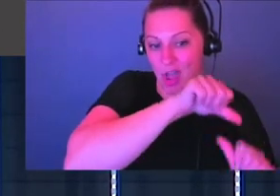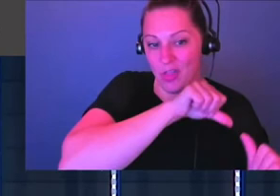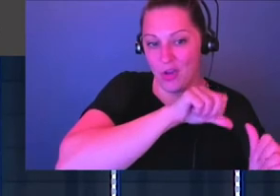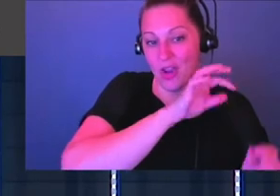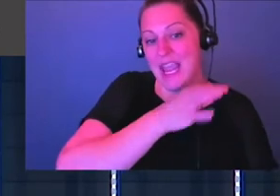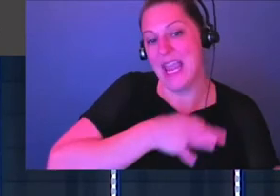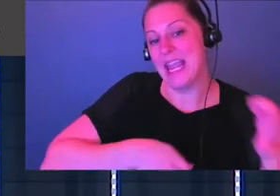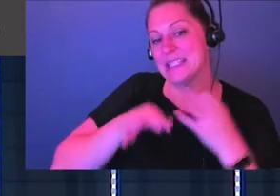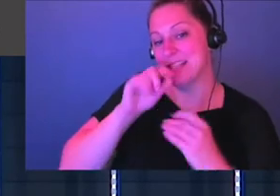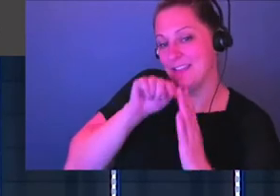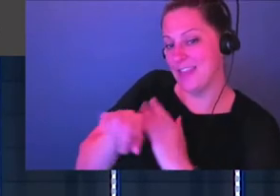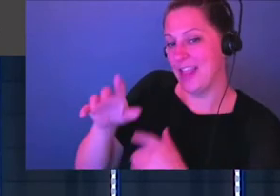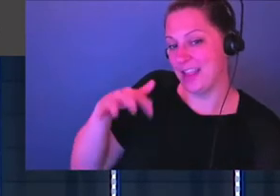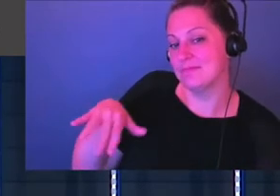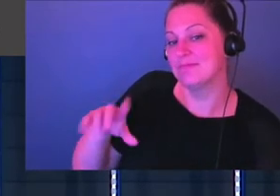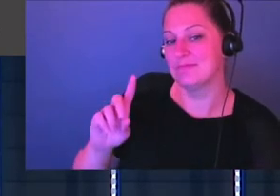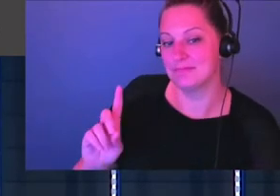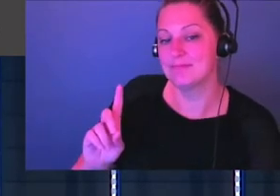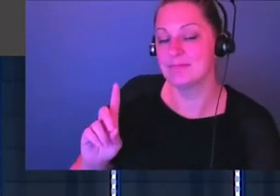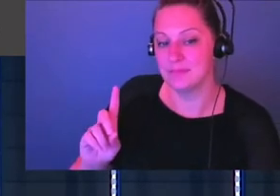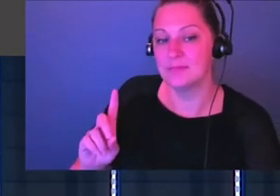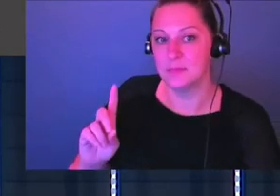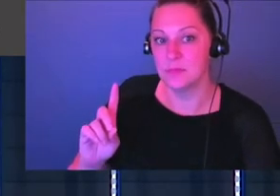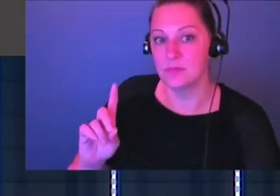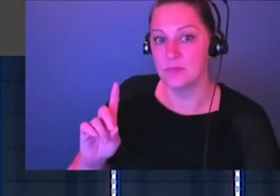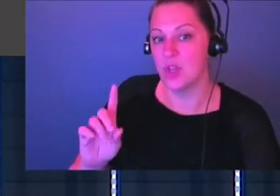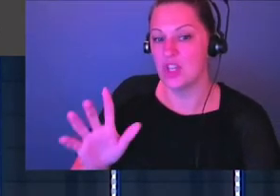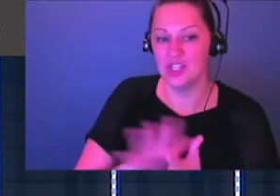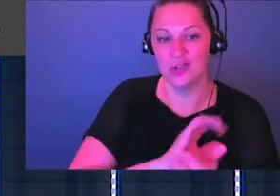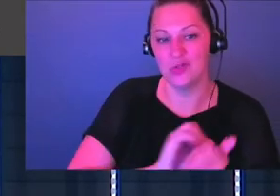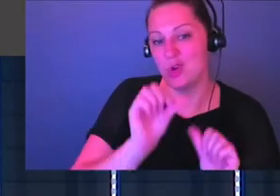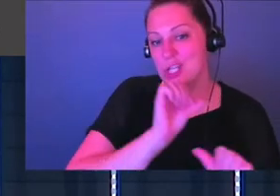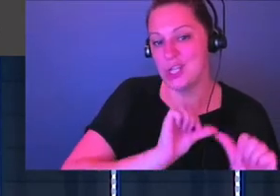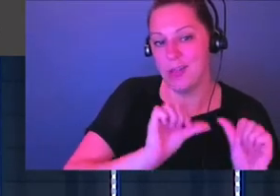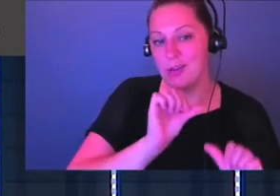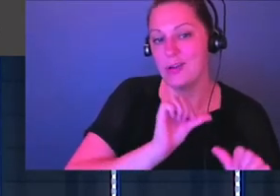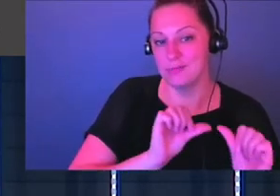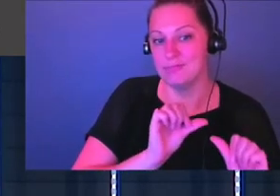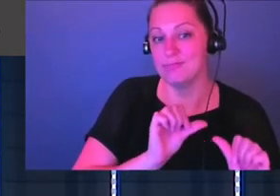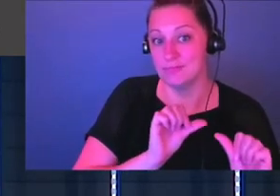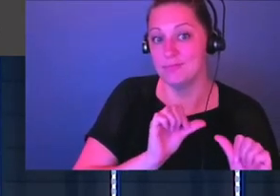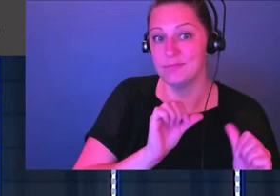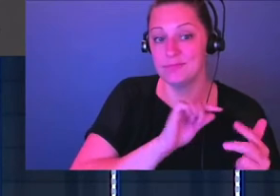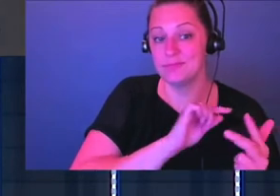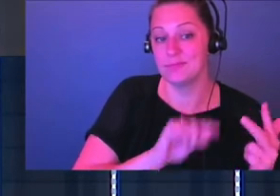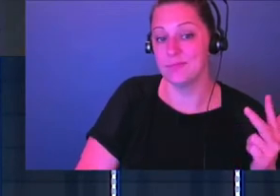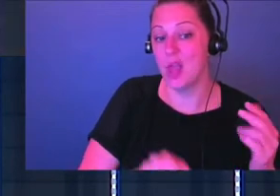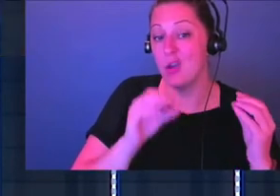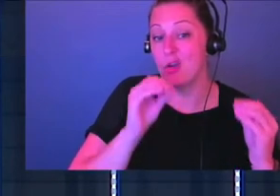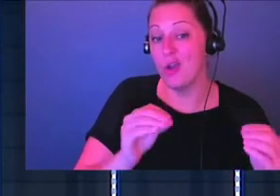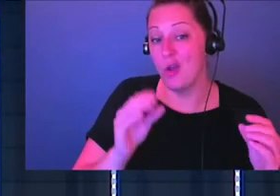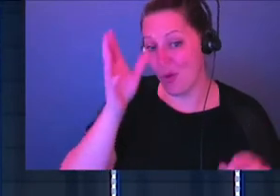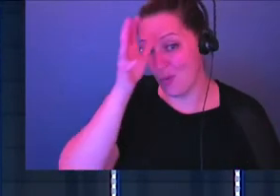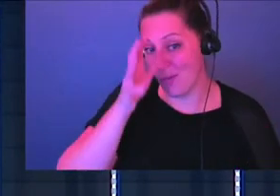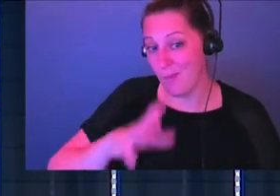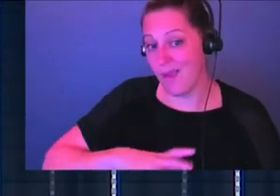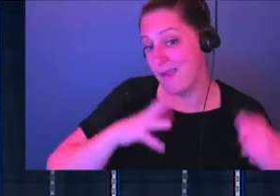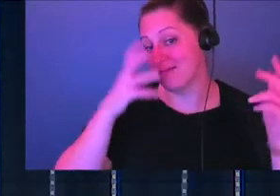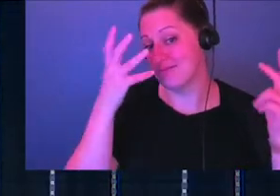so much so that they completely annihilate and destroy each other. In Scripture, it says that no man escaped.